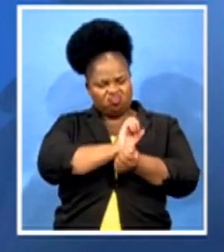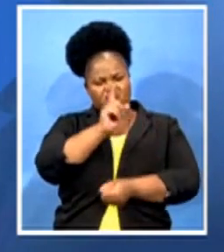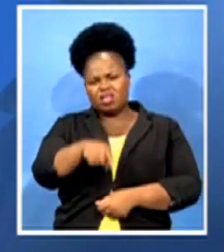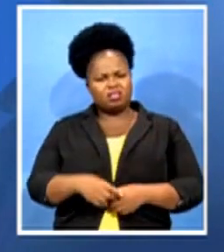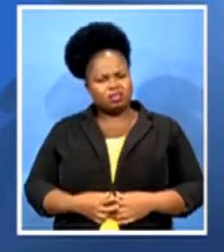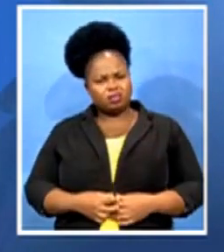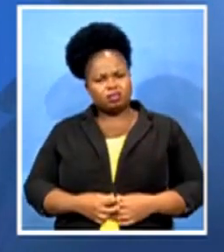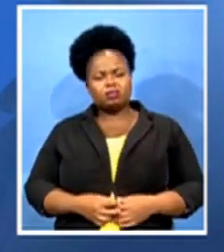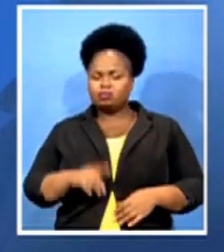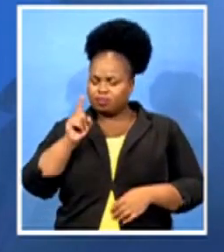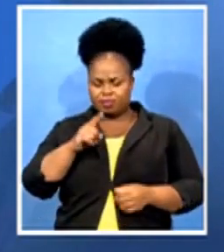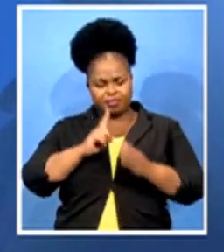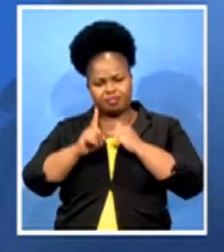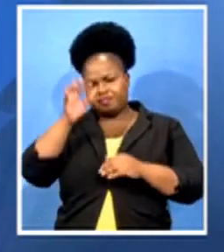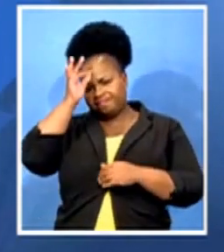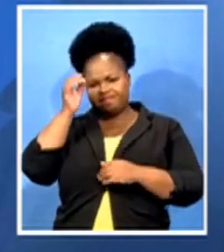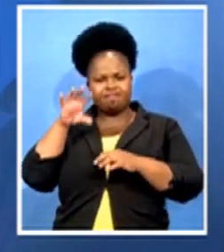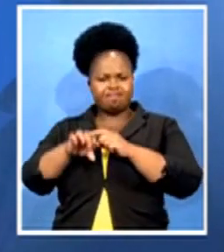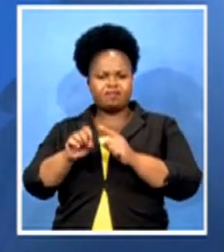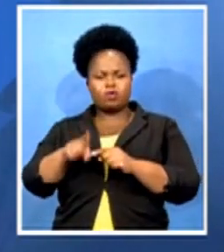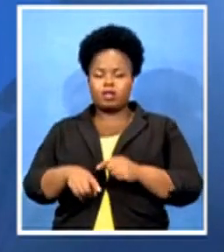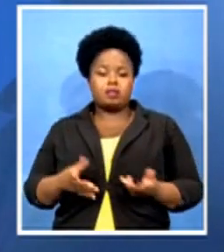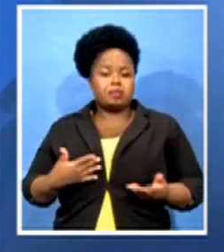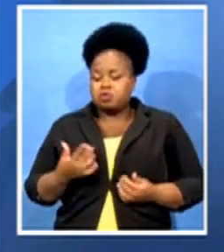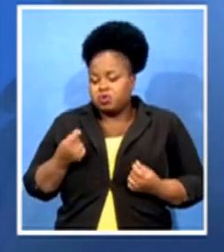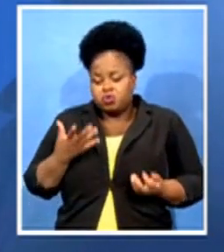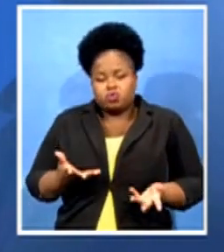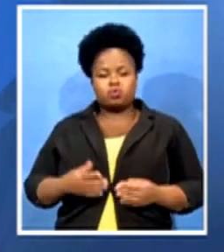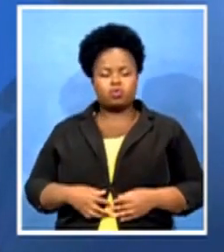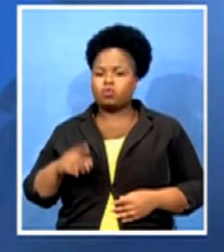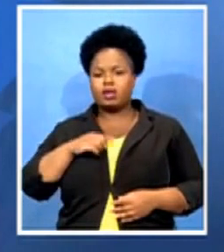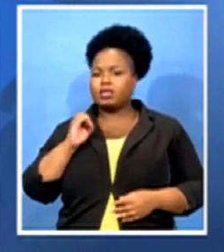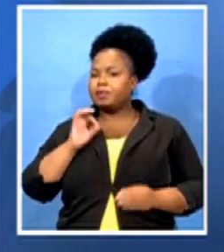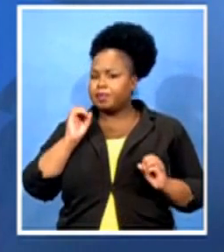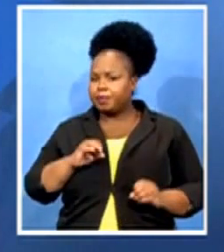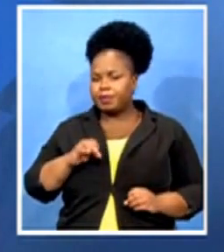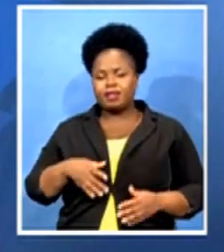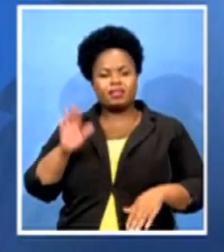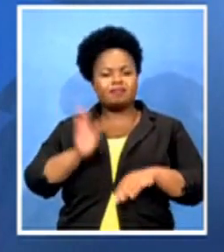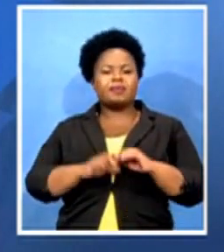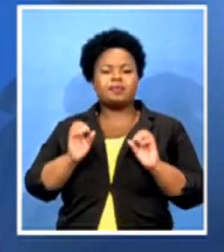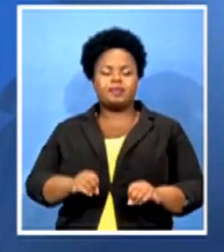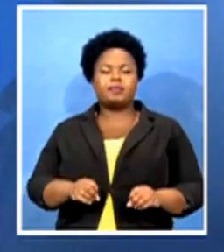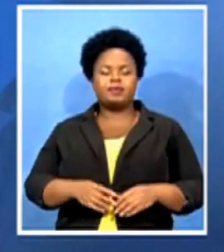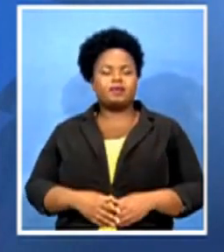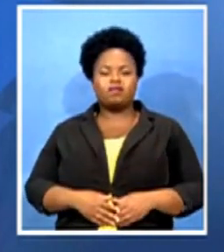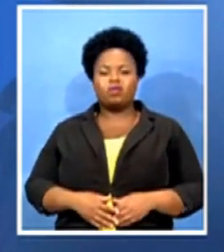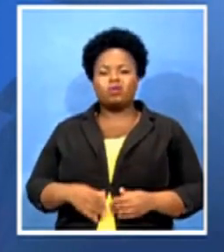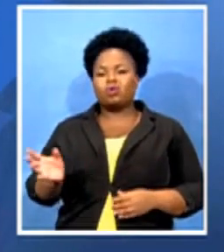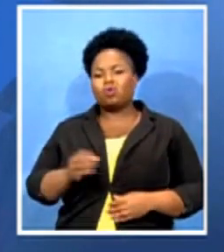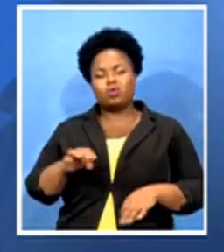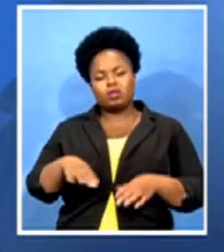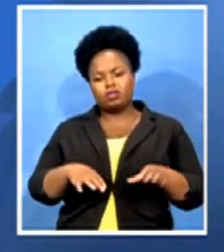law. Unless we do that, there is no consequence on all our actions as citizens.